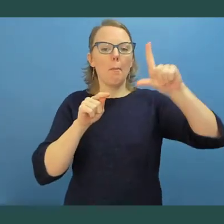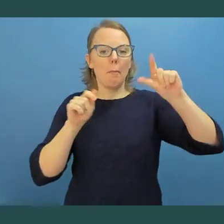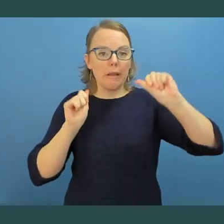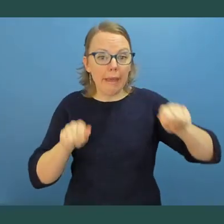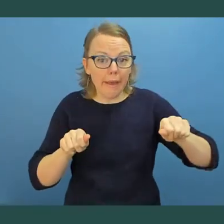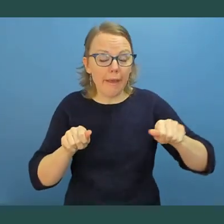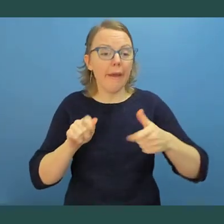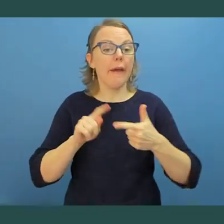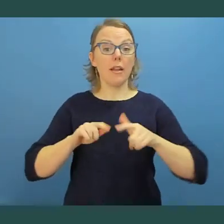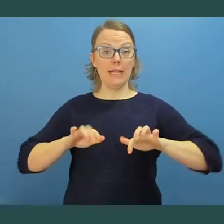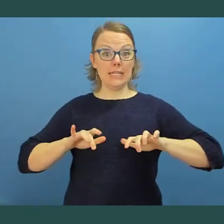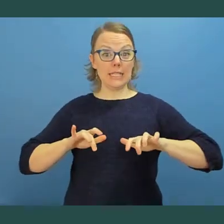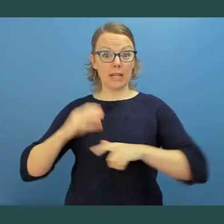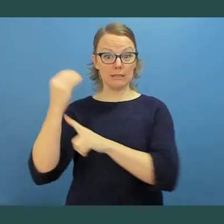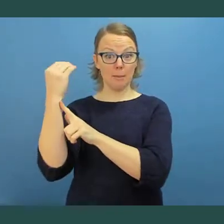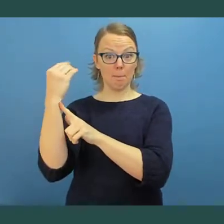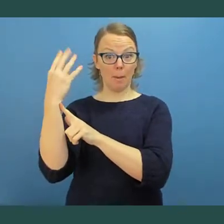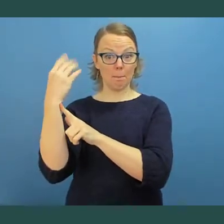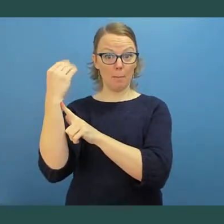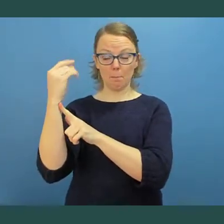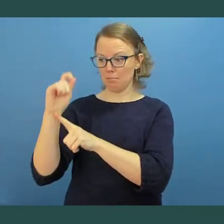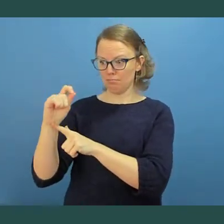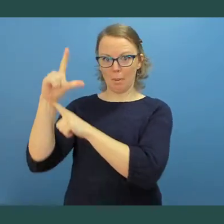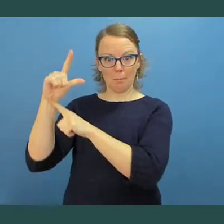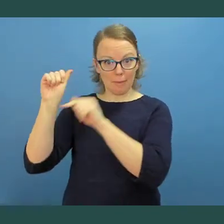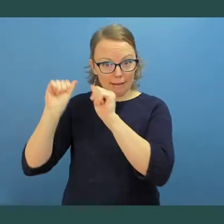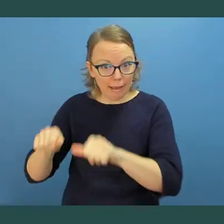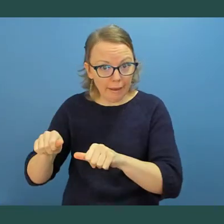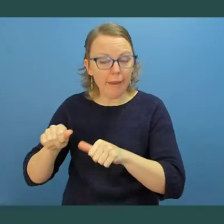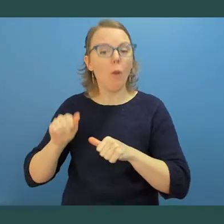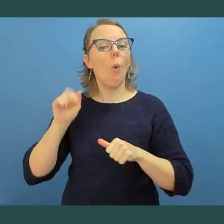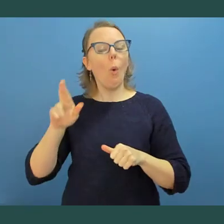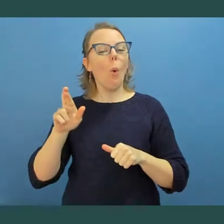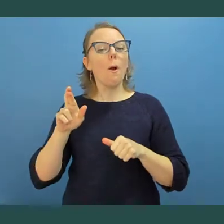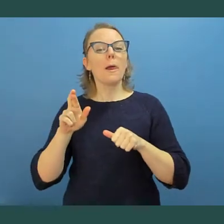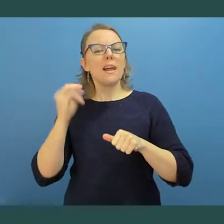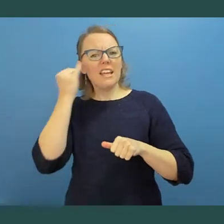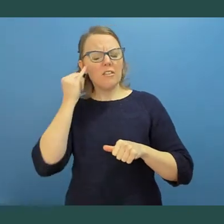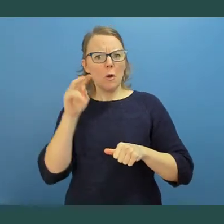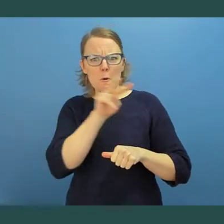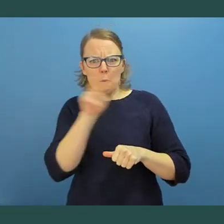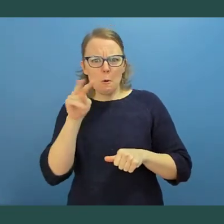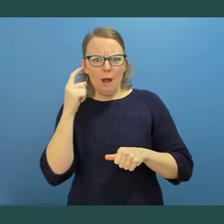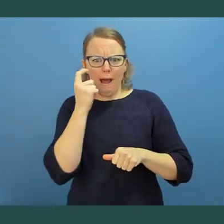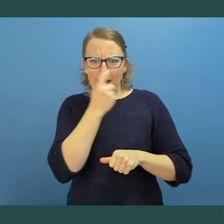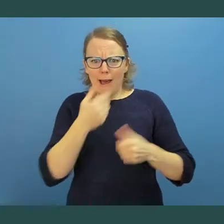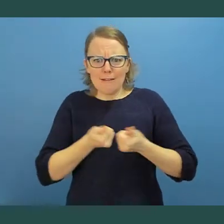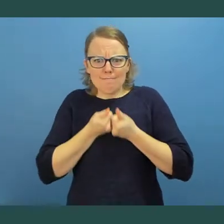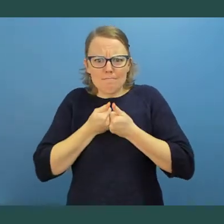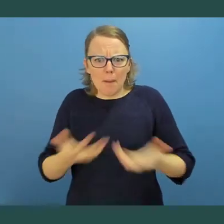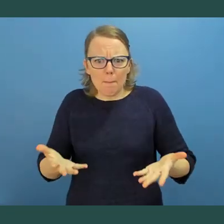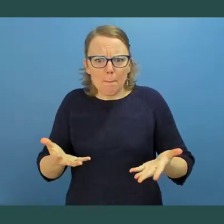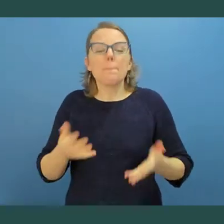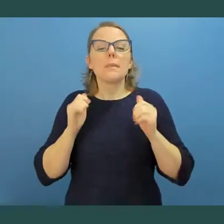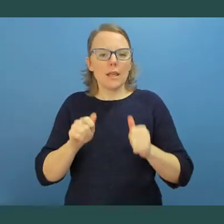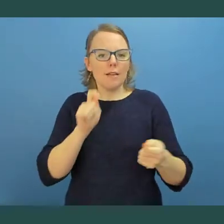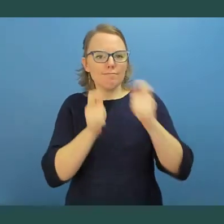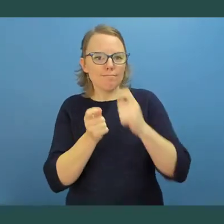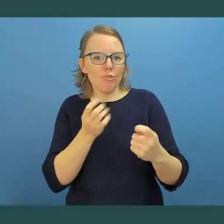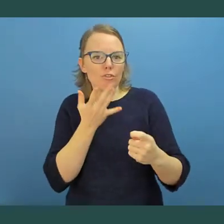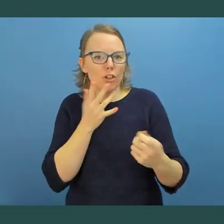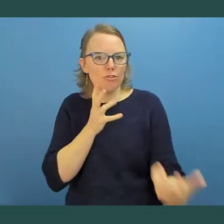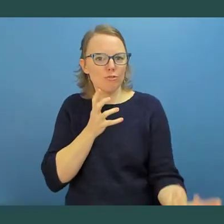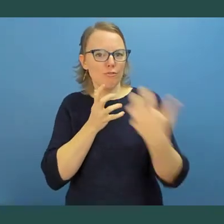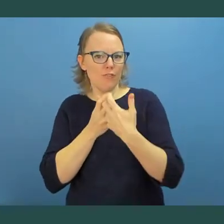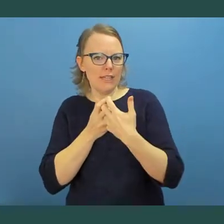color schemes when he has eye fatigue. Assistive technology comes in many forms and can be personalized to fit the person's preferences and needs. So,